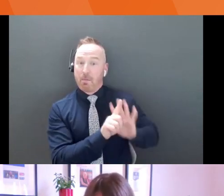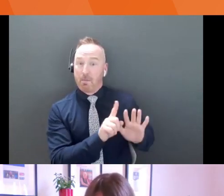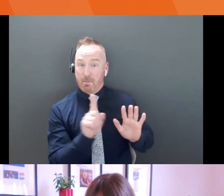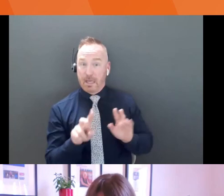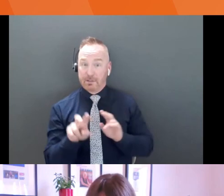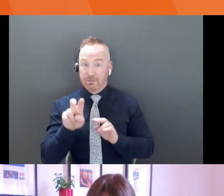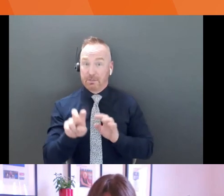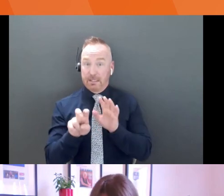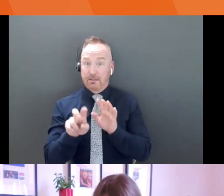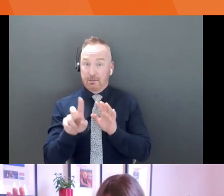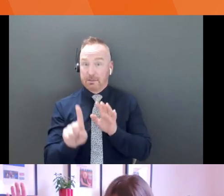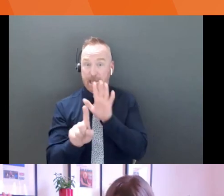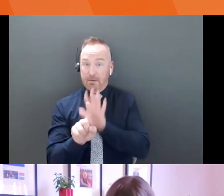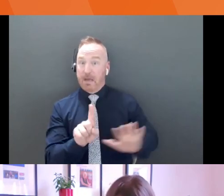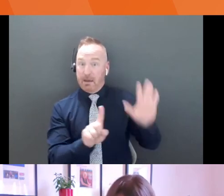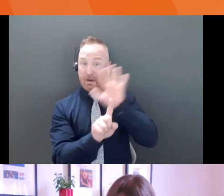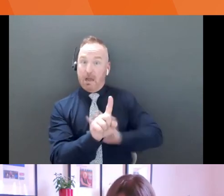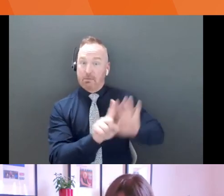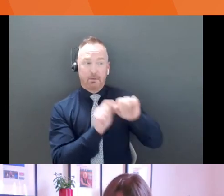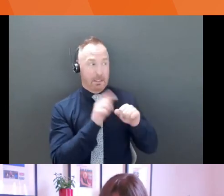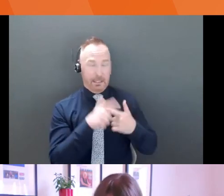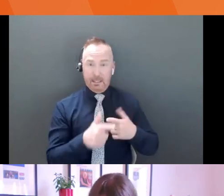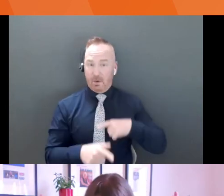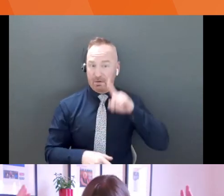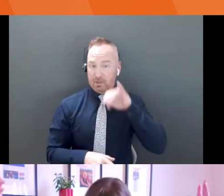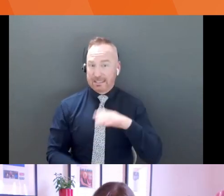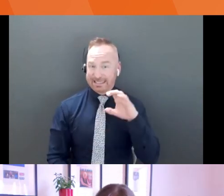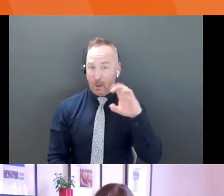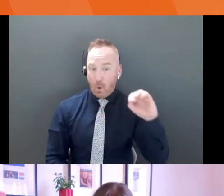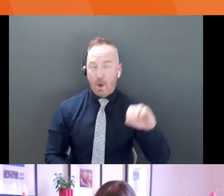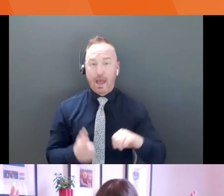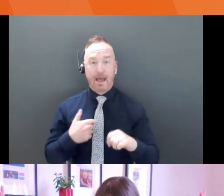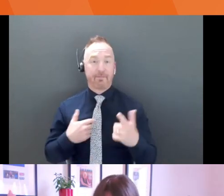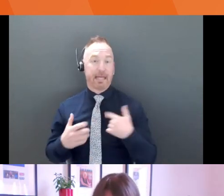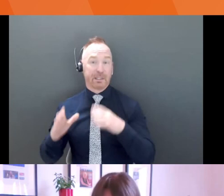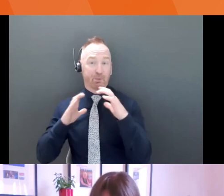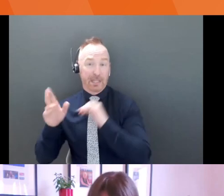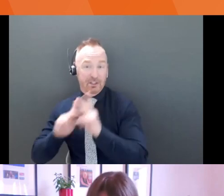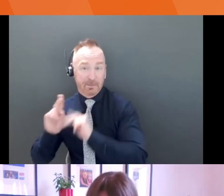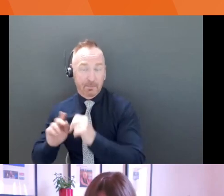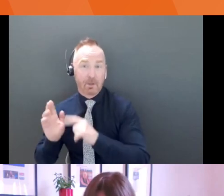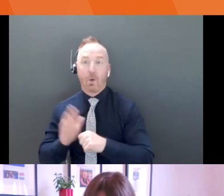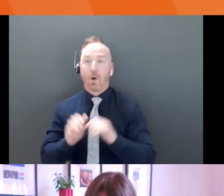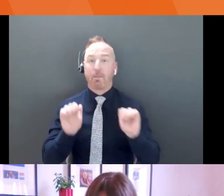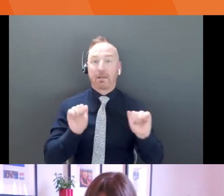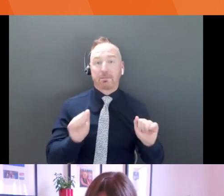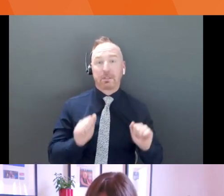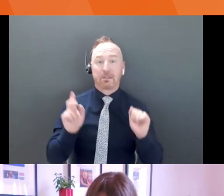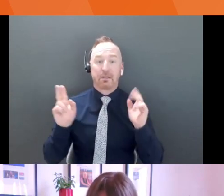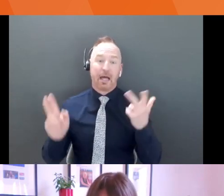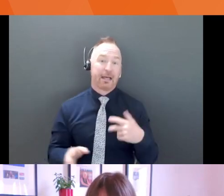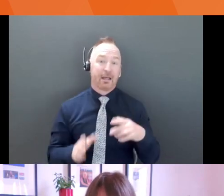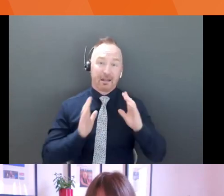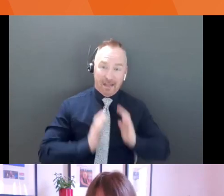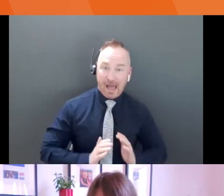as a CEO. So, I mean, I've got my communications books in the background. I've got headlines from my clients surrounding me a plant that